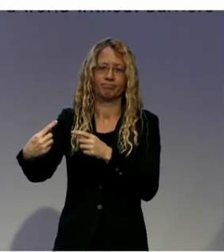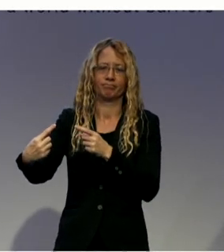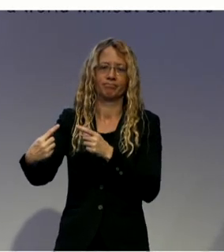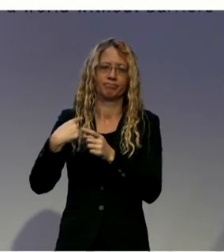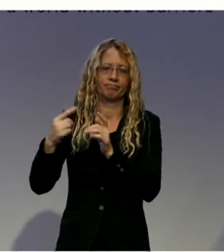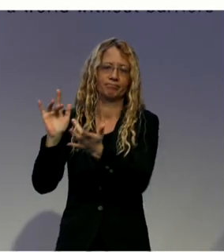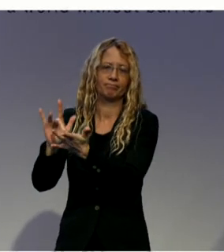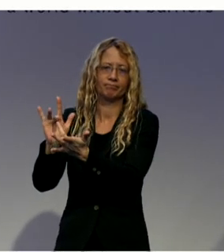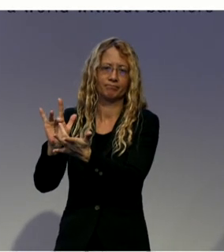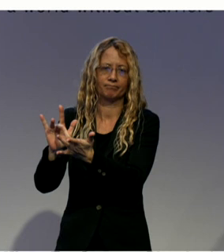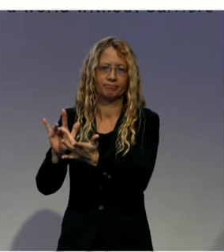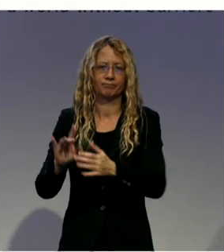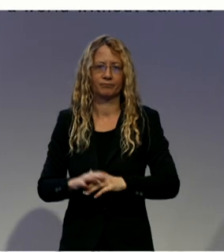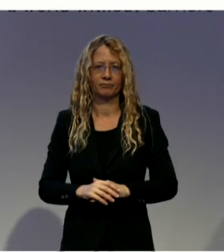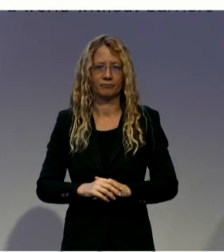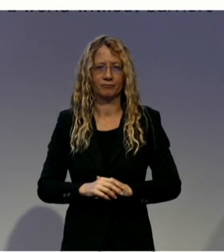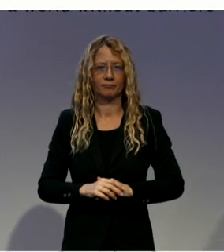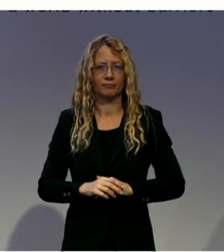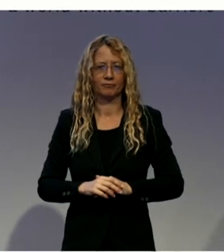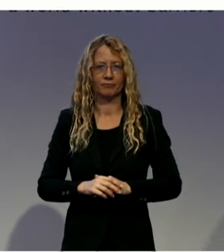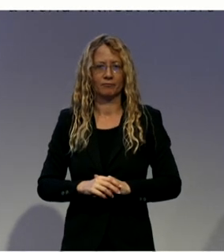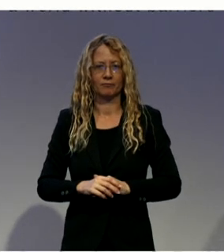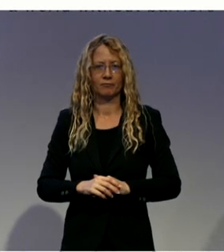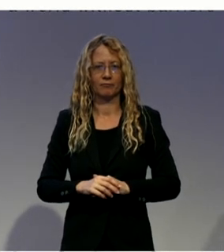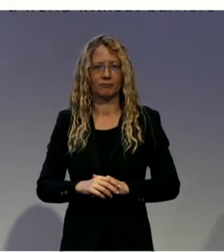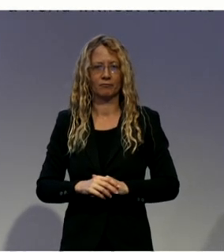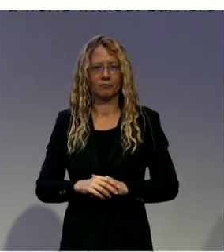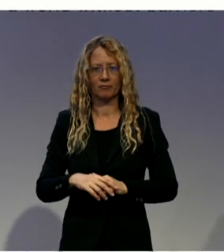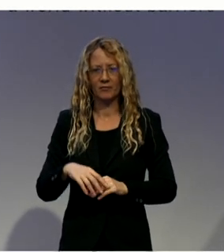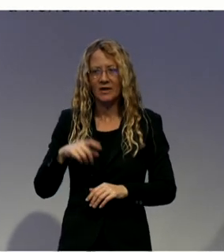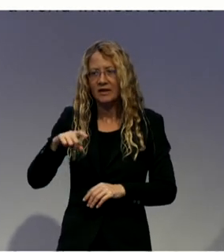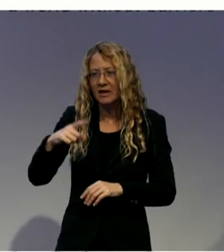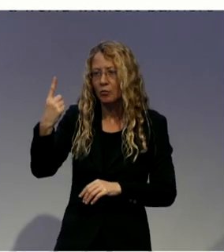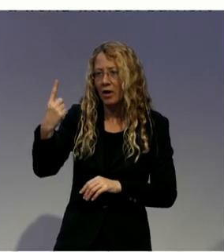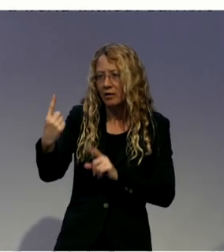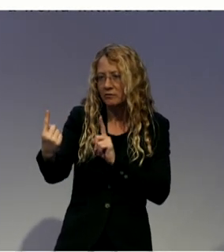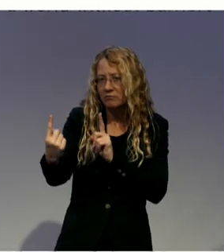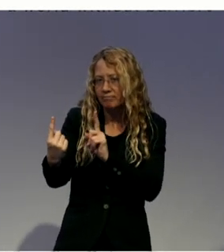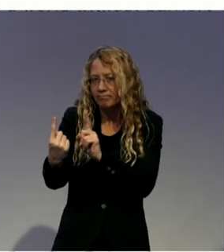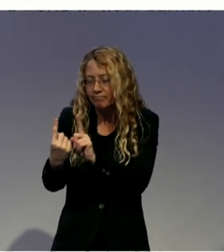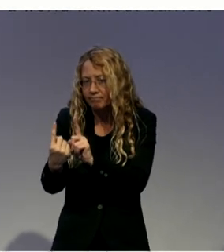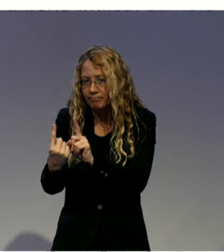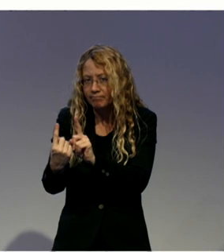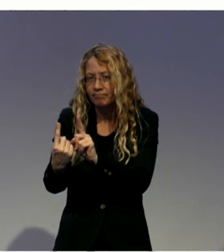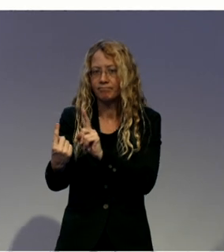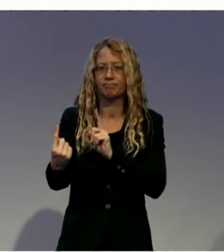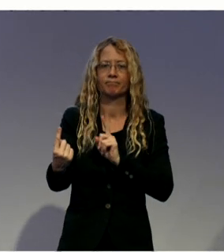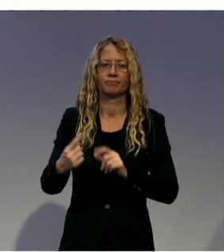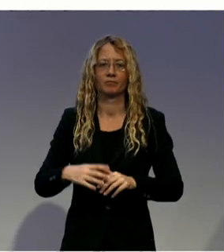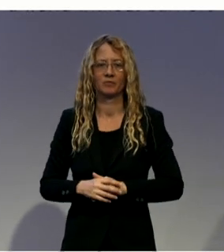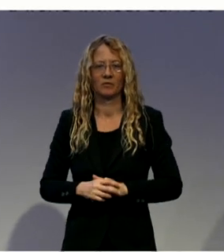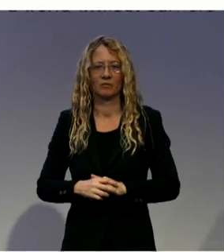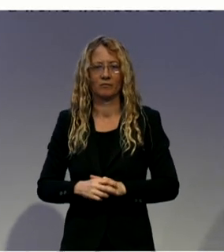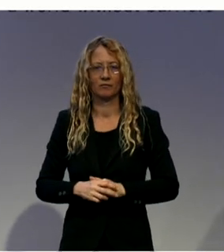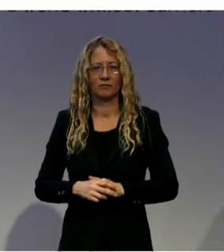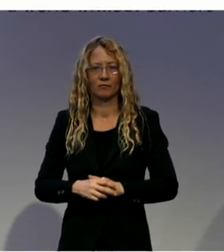environment, by someone, also but the person itself. Despite the